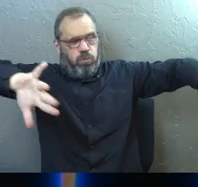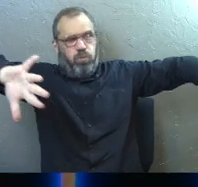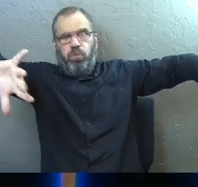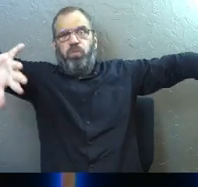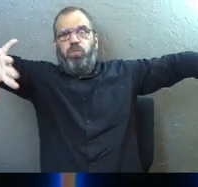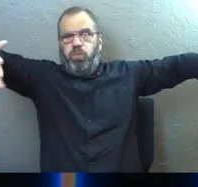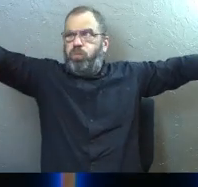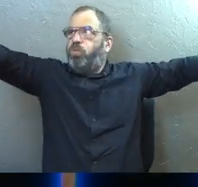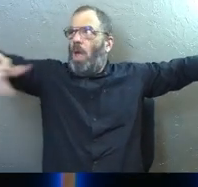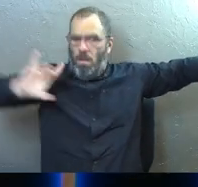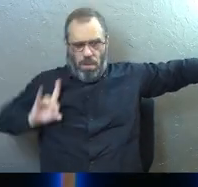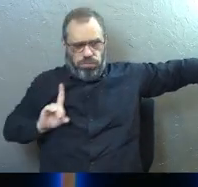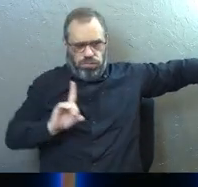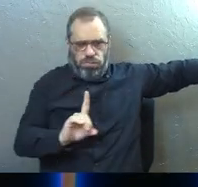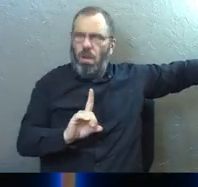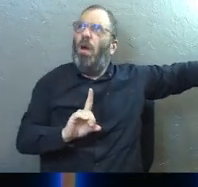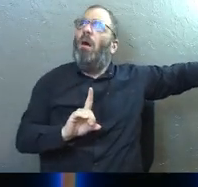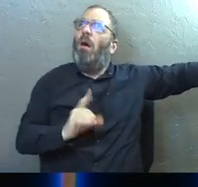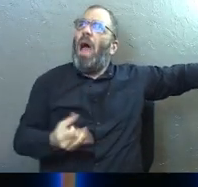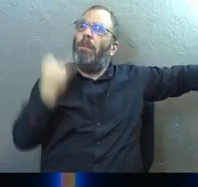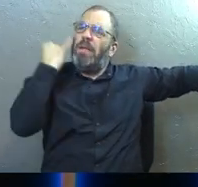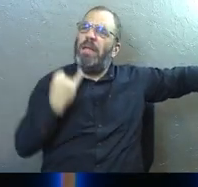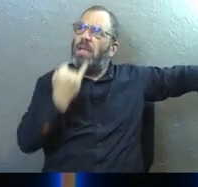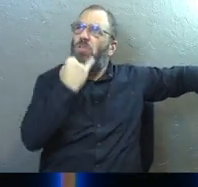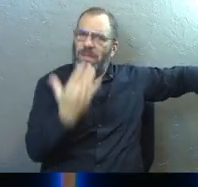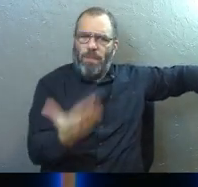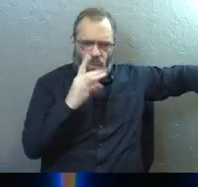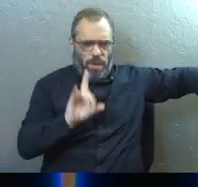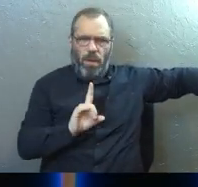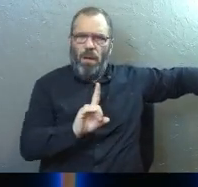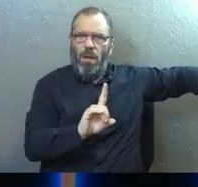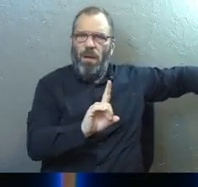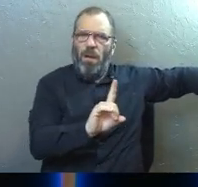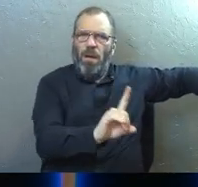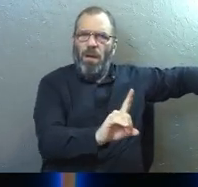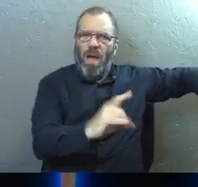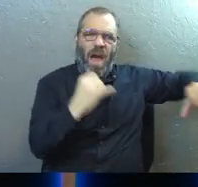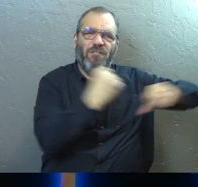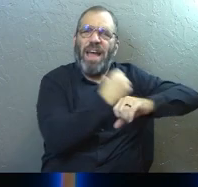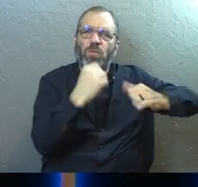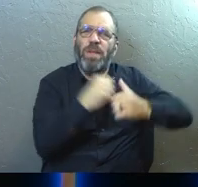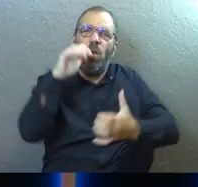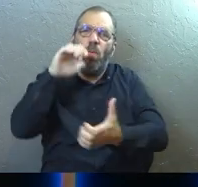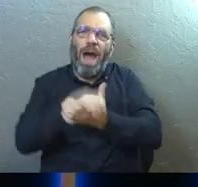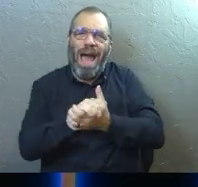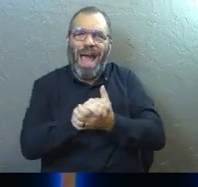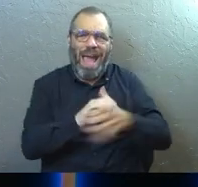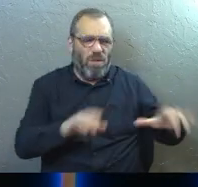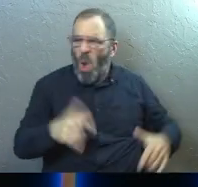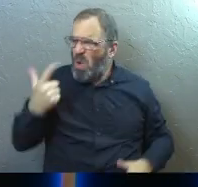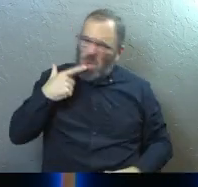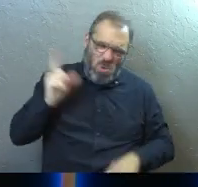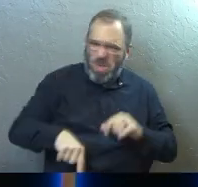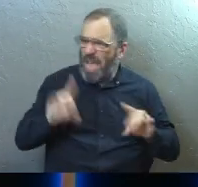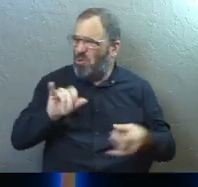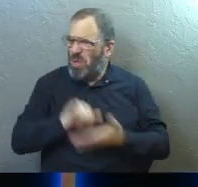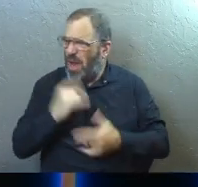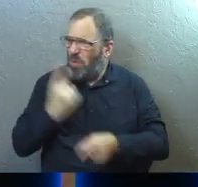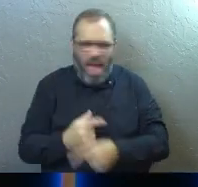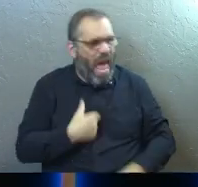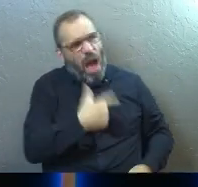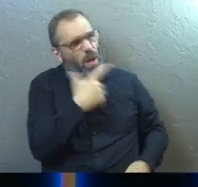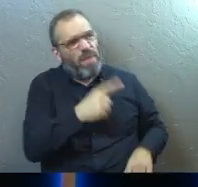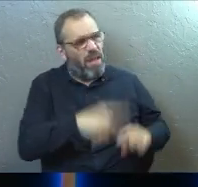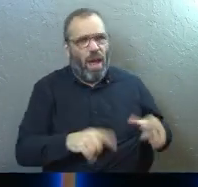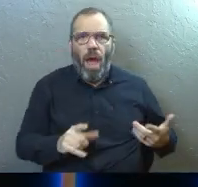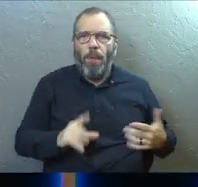God say how many Israelites that morning had fights with their spouses and then they got